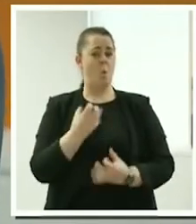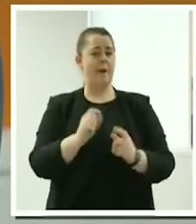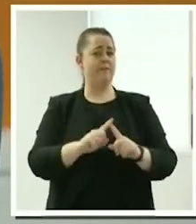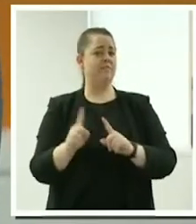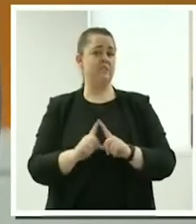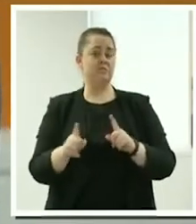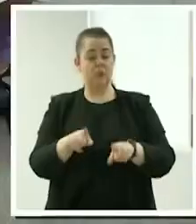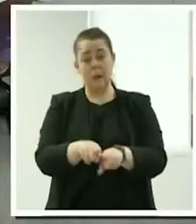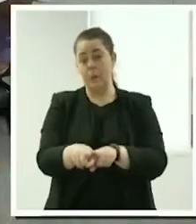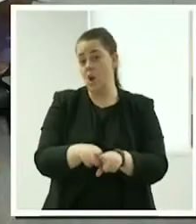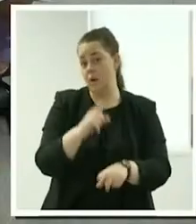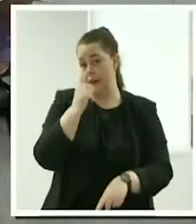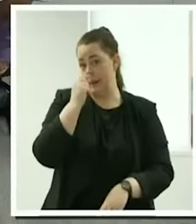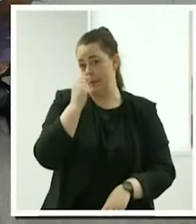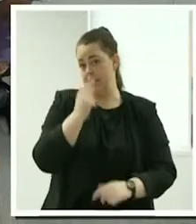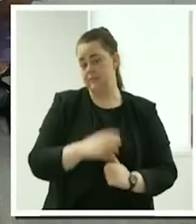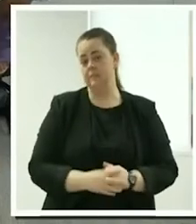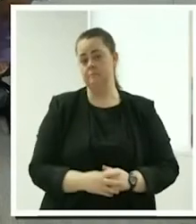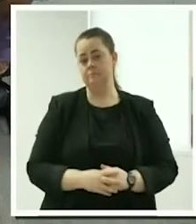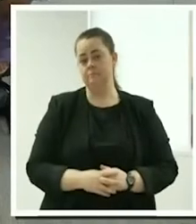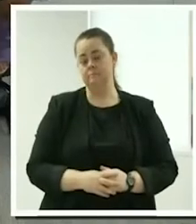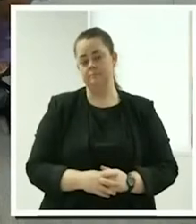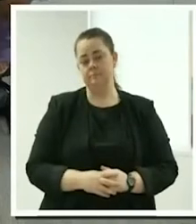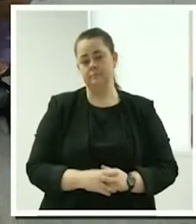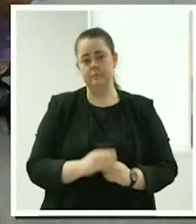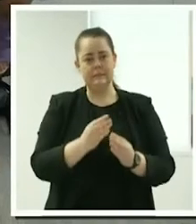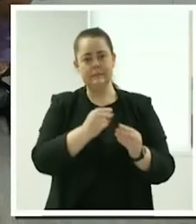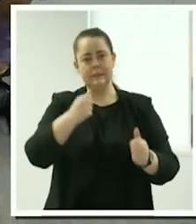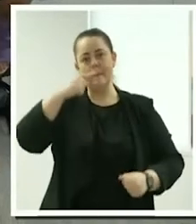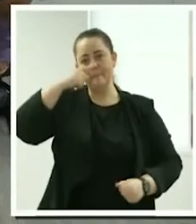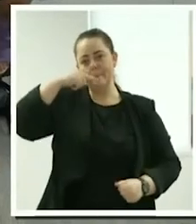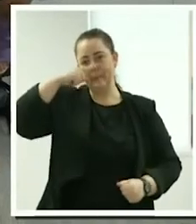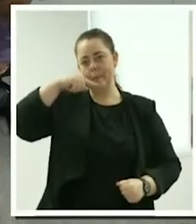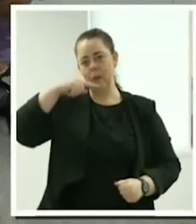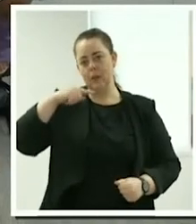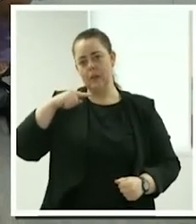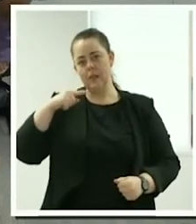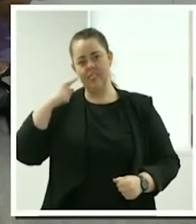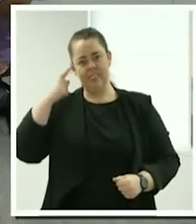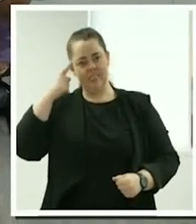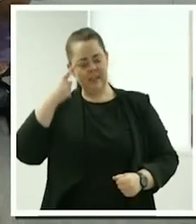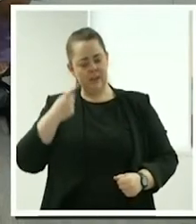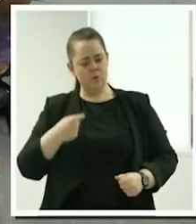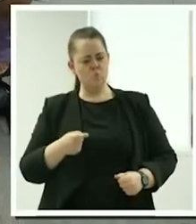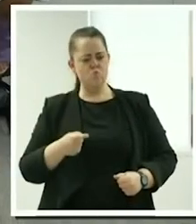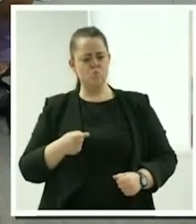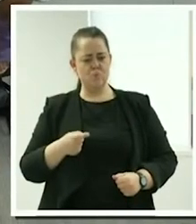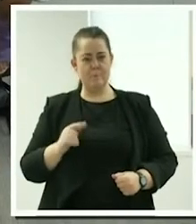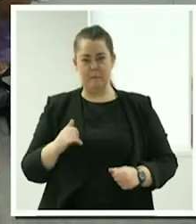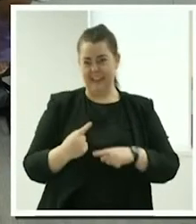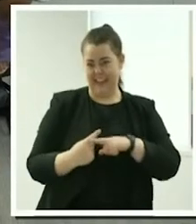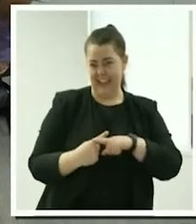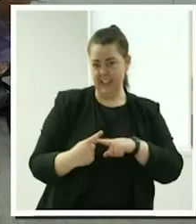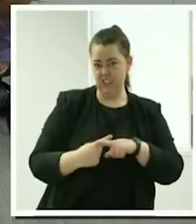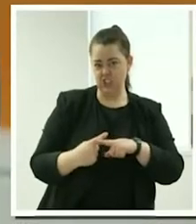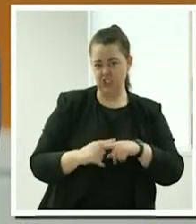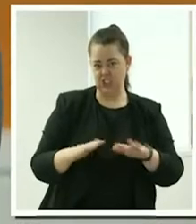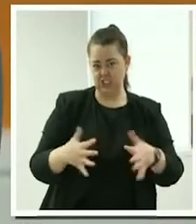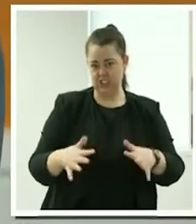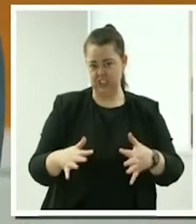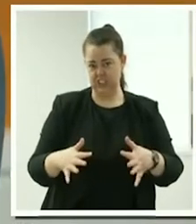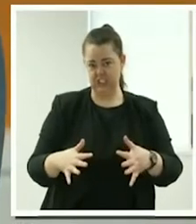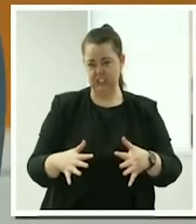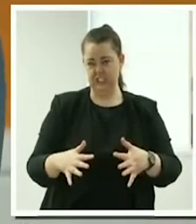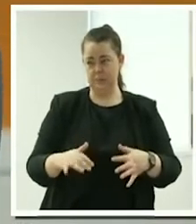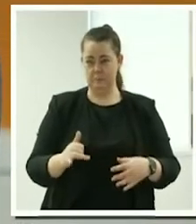Some people who may be looking at this and they may not, English may be their second